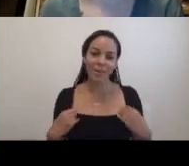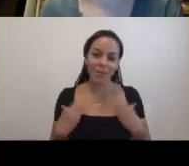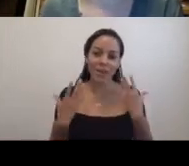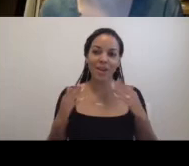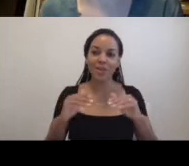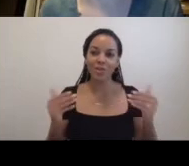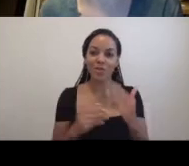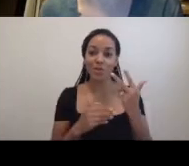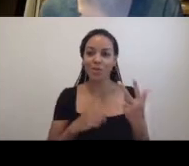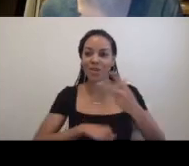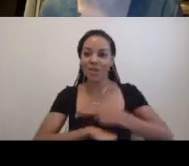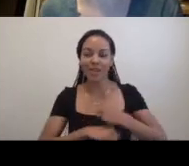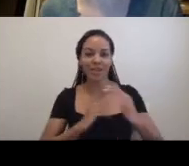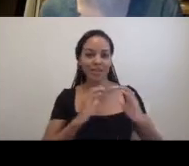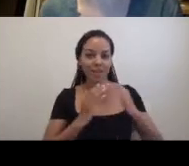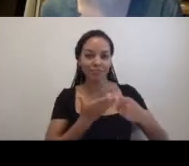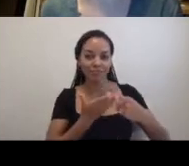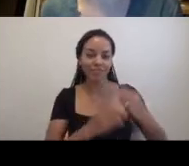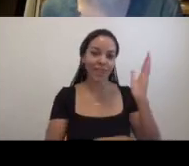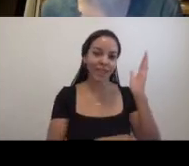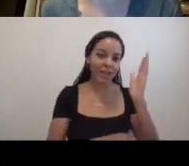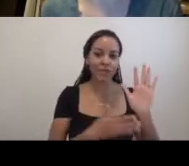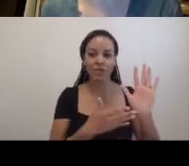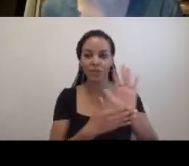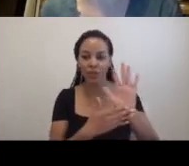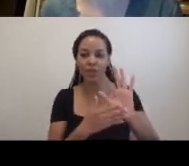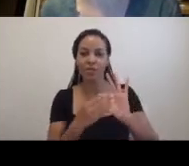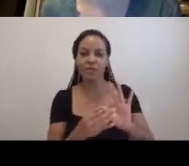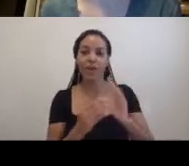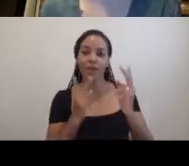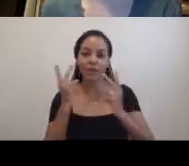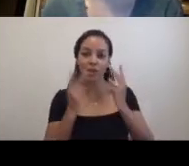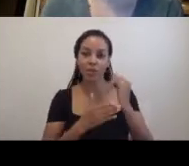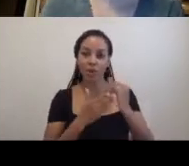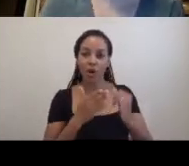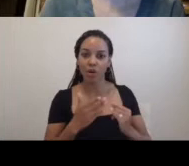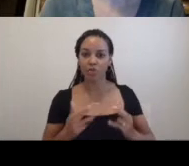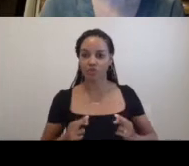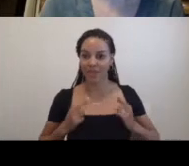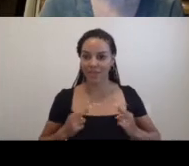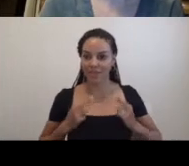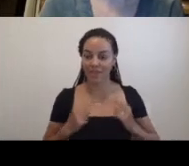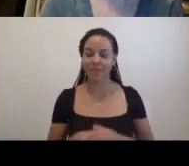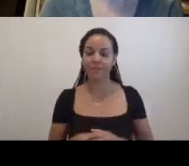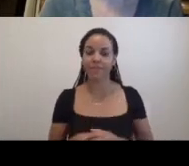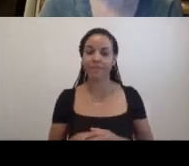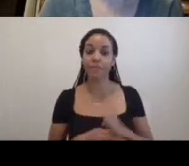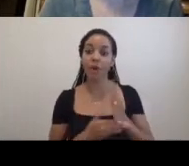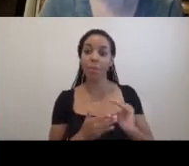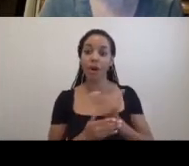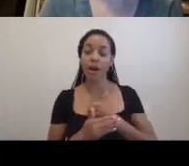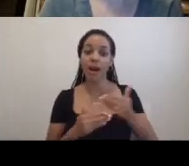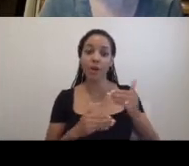of conversations, lectures, and videos on visual arts residencies. As part of this invitation to rethink